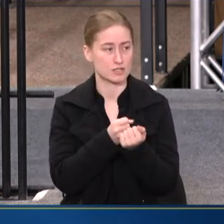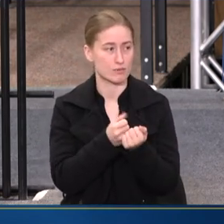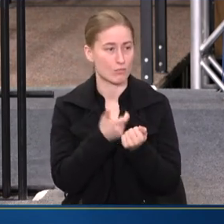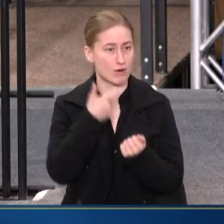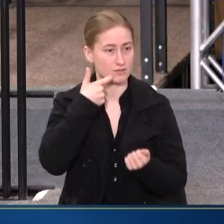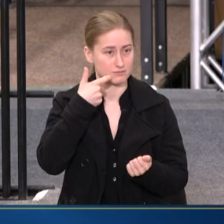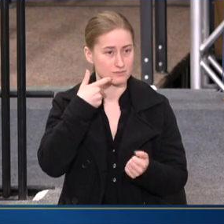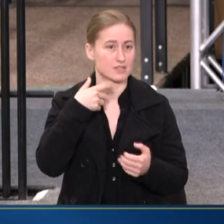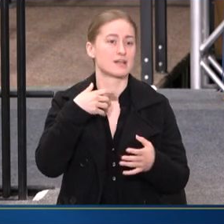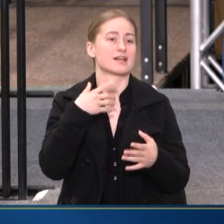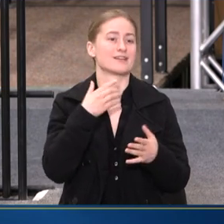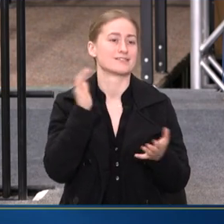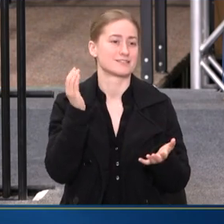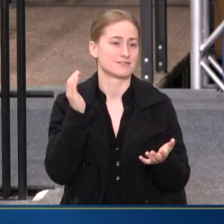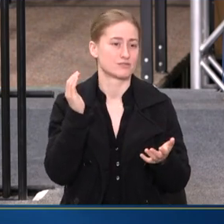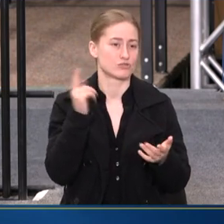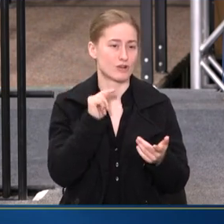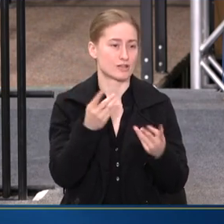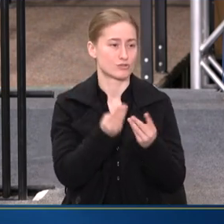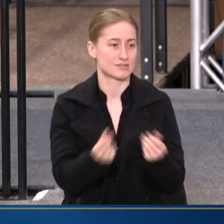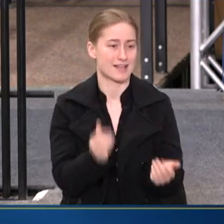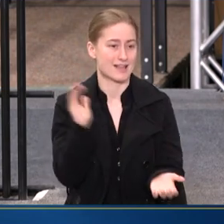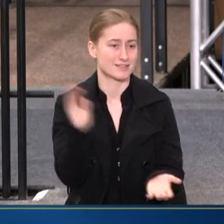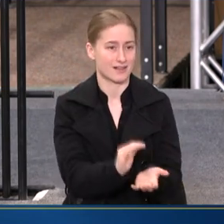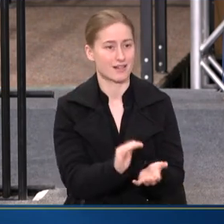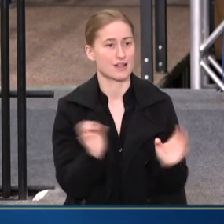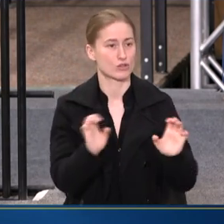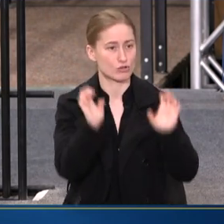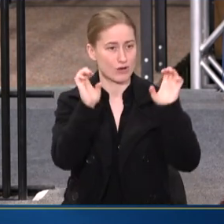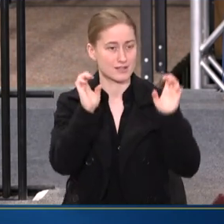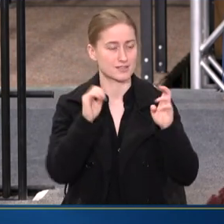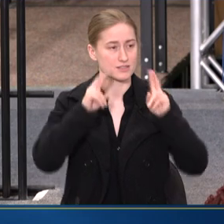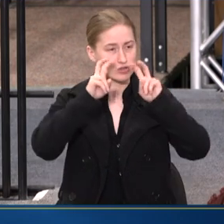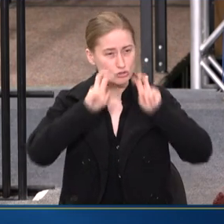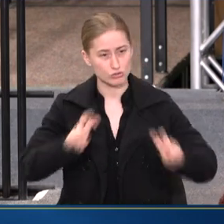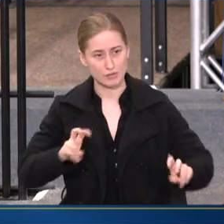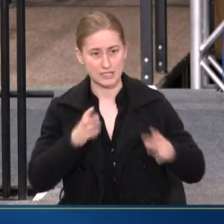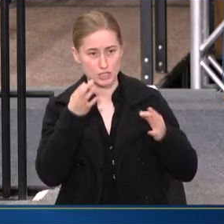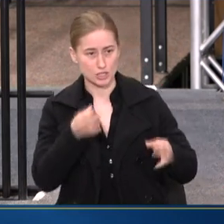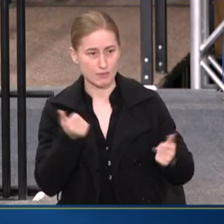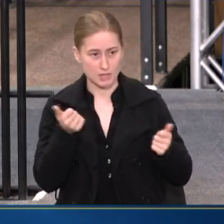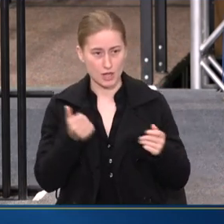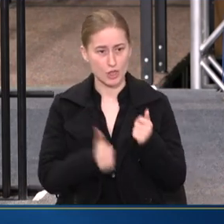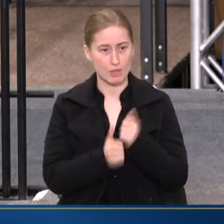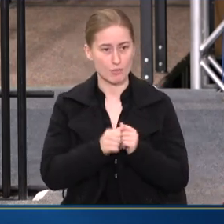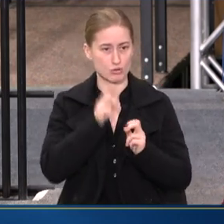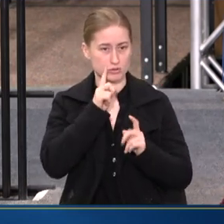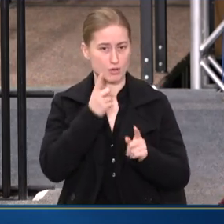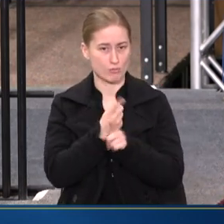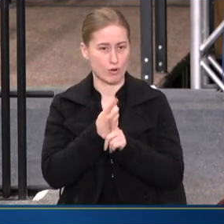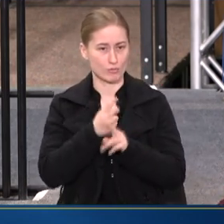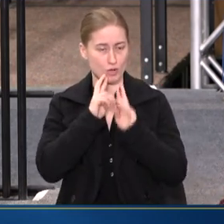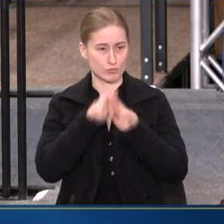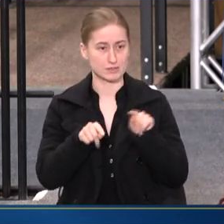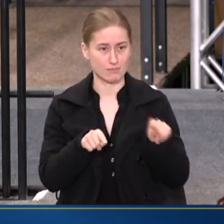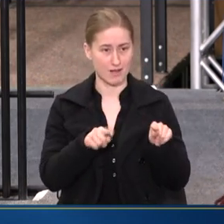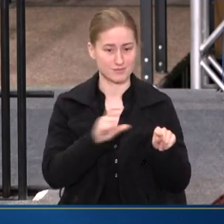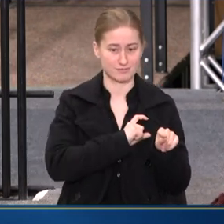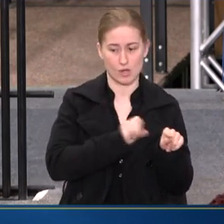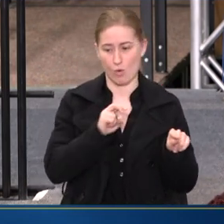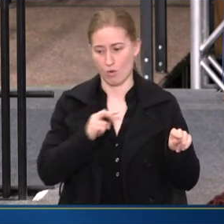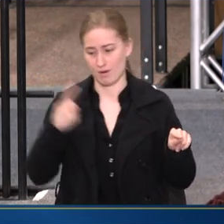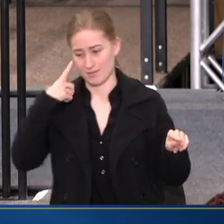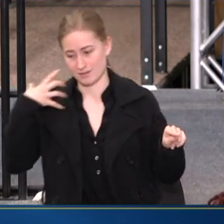takers in deescalating crises and conducting screening to determine the most appropriate response. That kind of